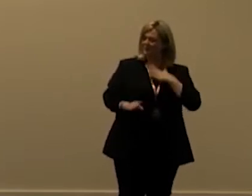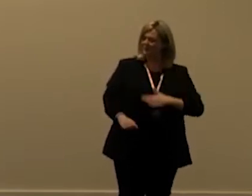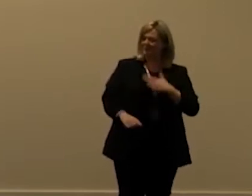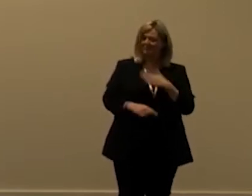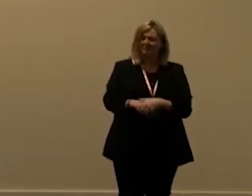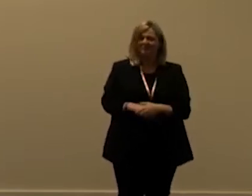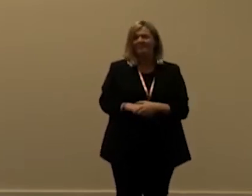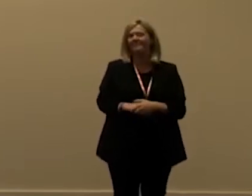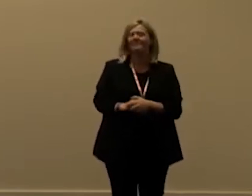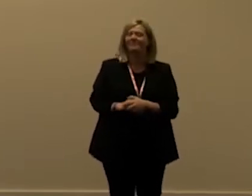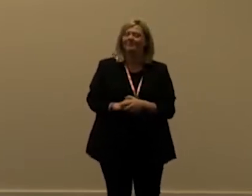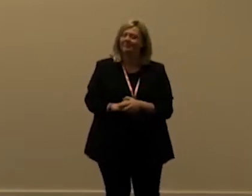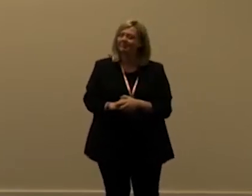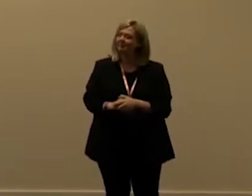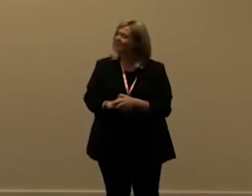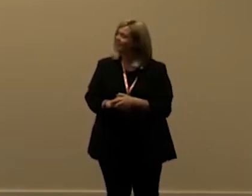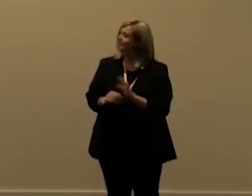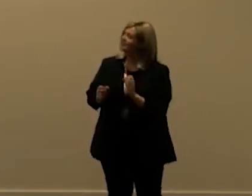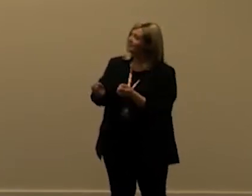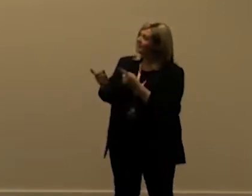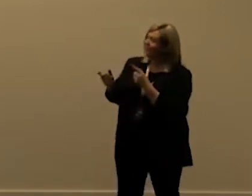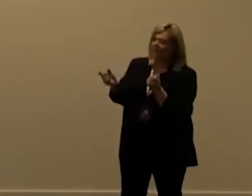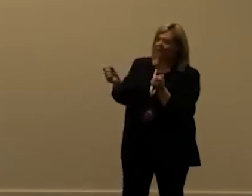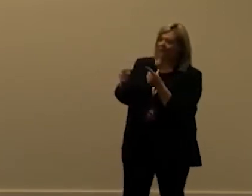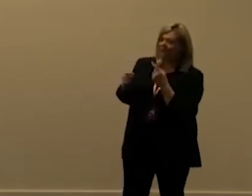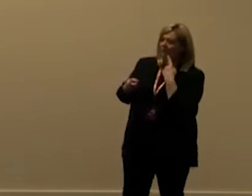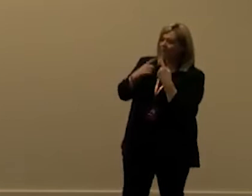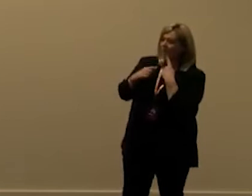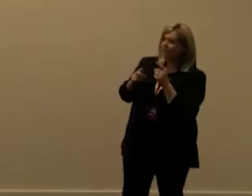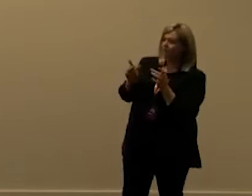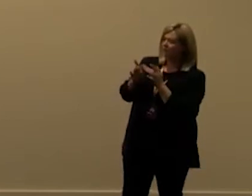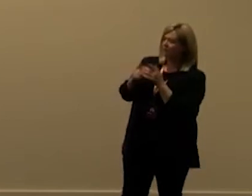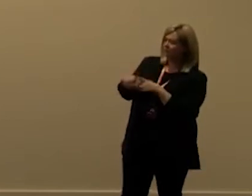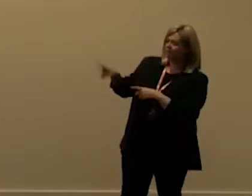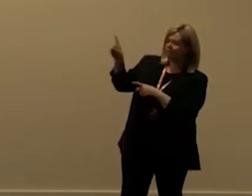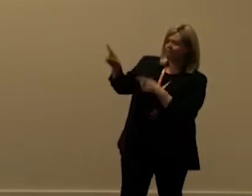scotland can tell me and there's my contact information here as well if you want to contact me